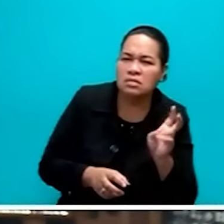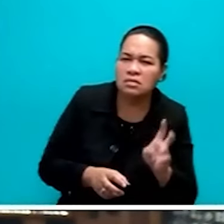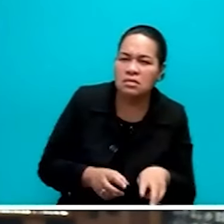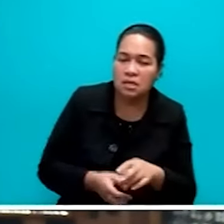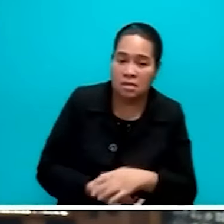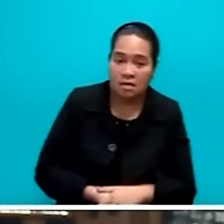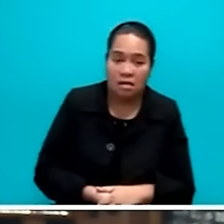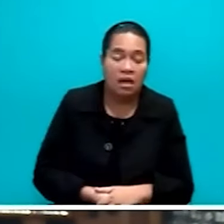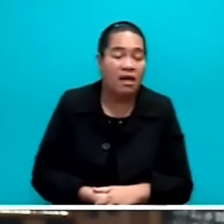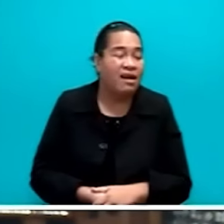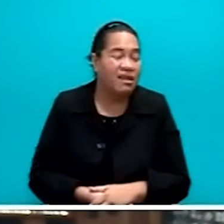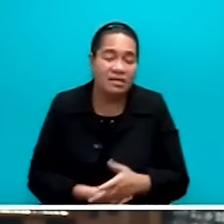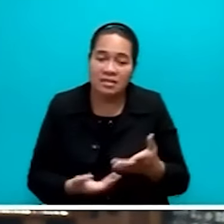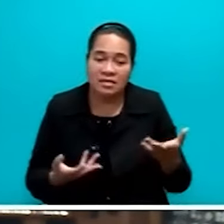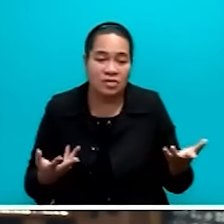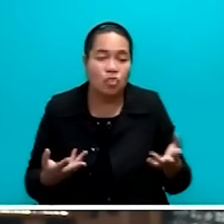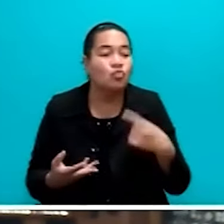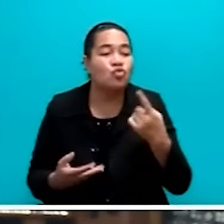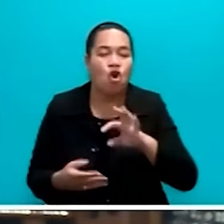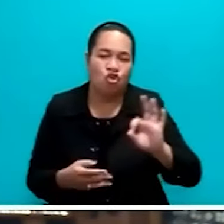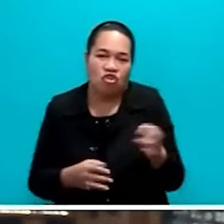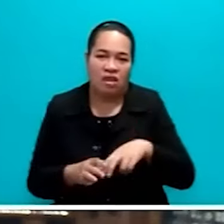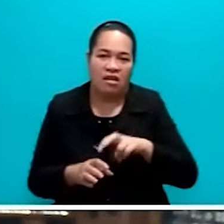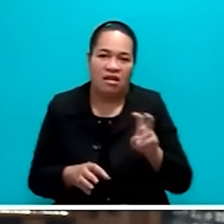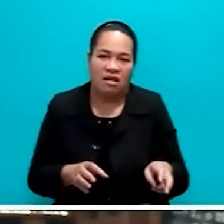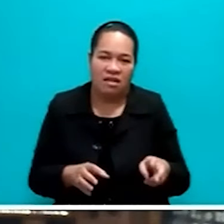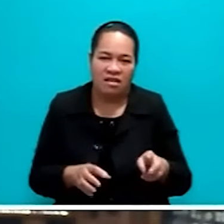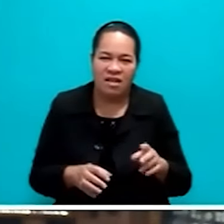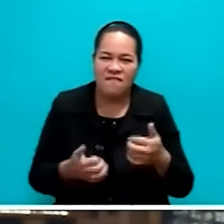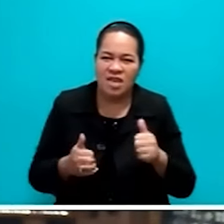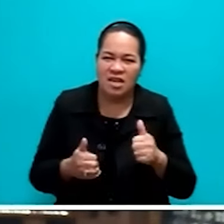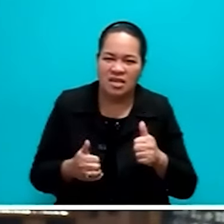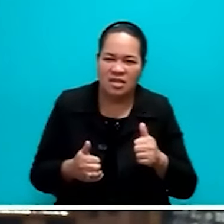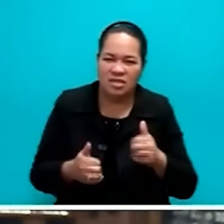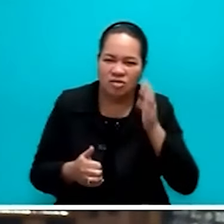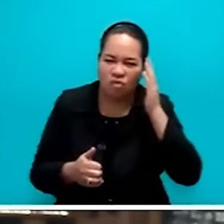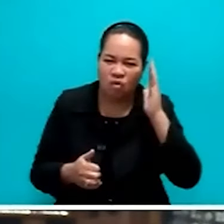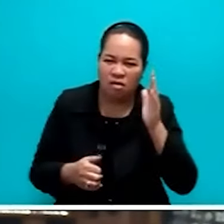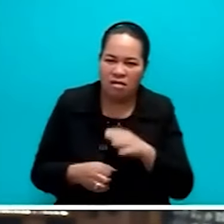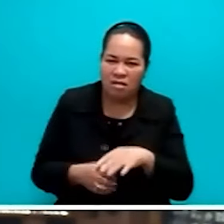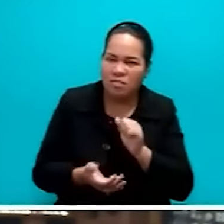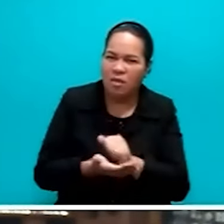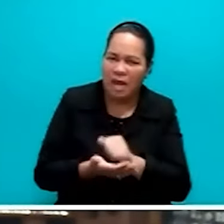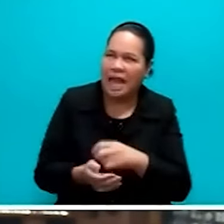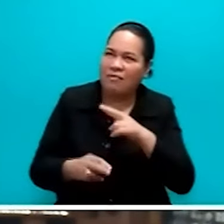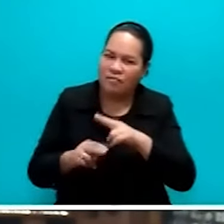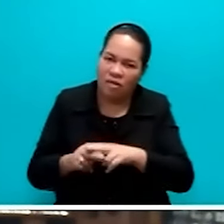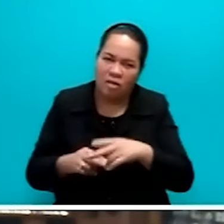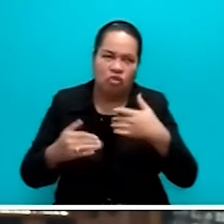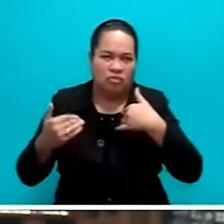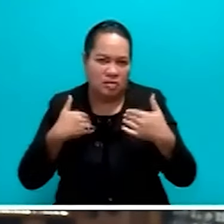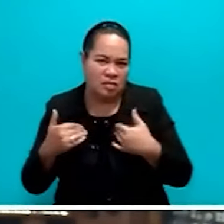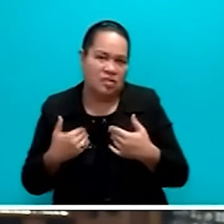And they said, they do not complete the school system. What is the complete school system? No, they go on to university.